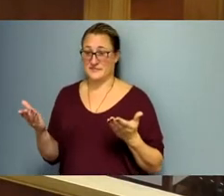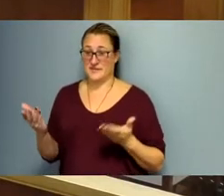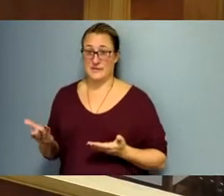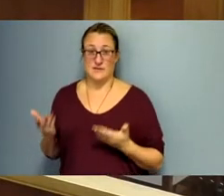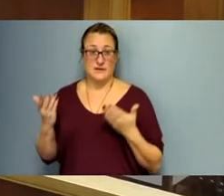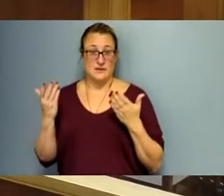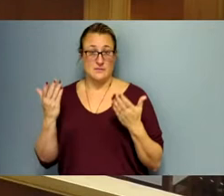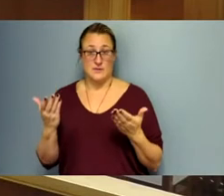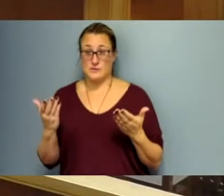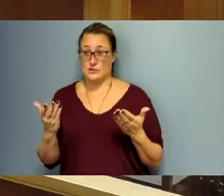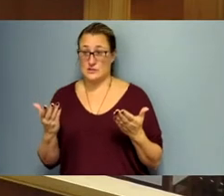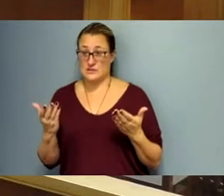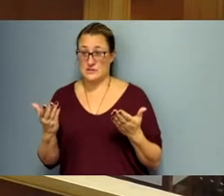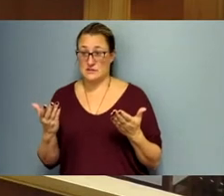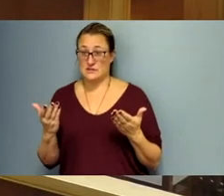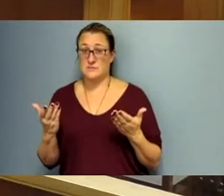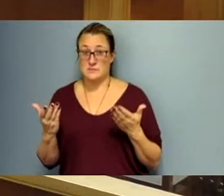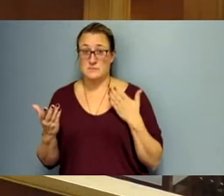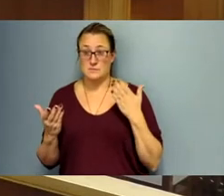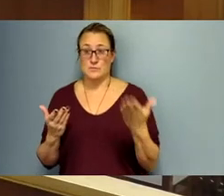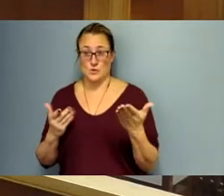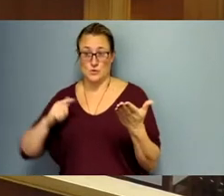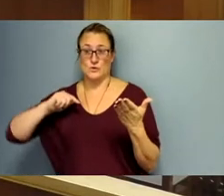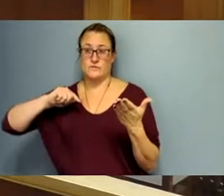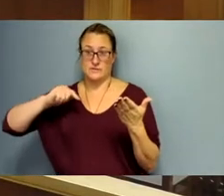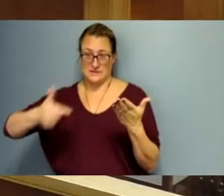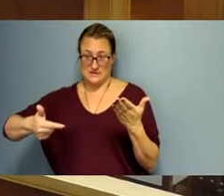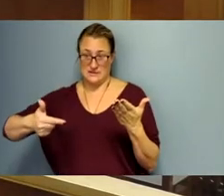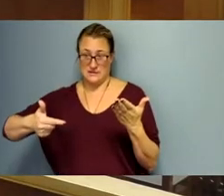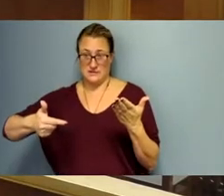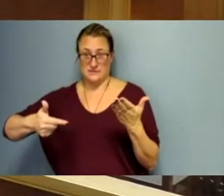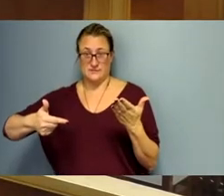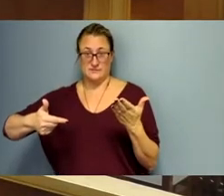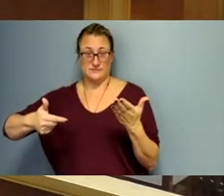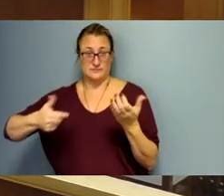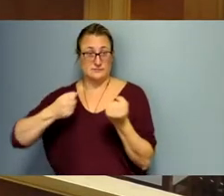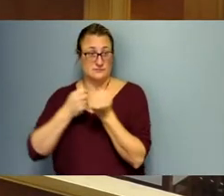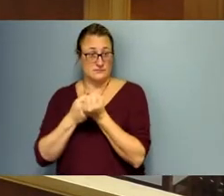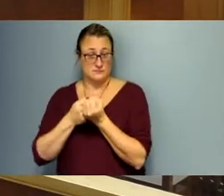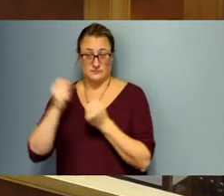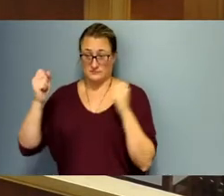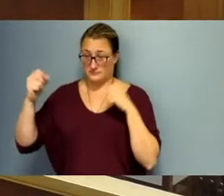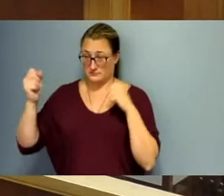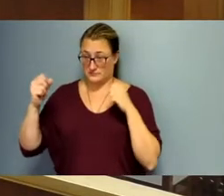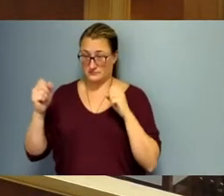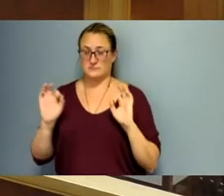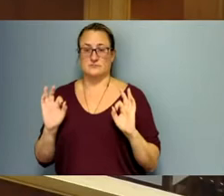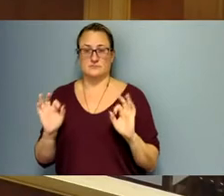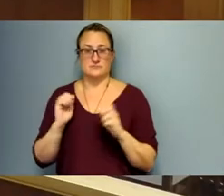to that effect? So moved. Second. Second. All in favor? Aye. Aye.